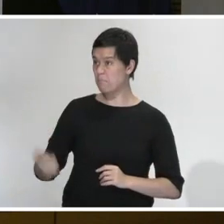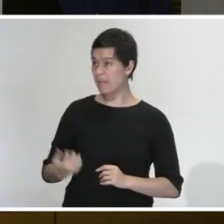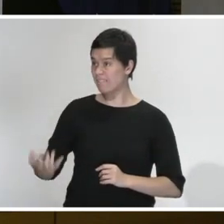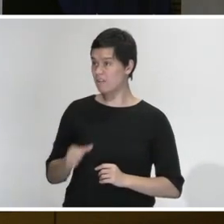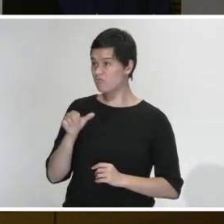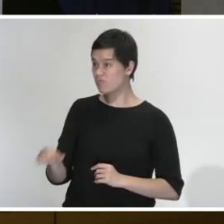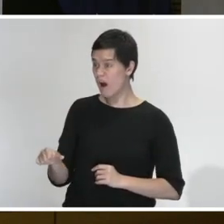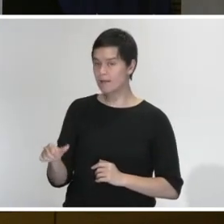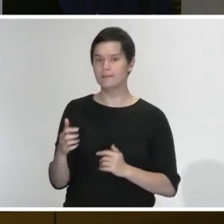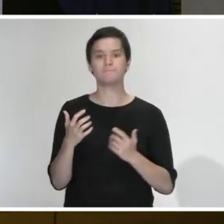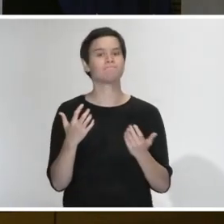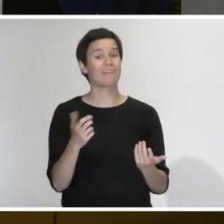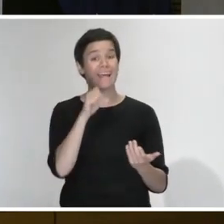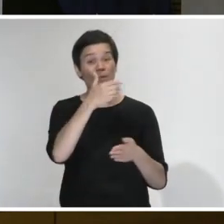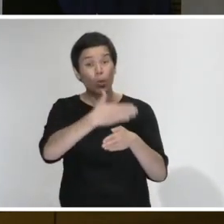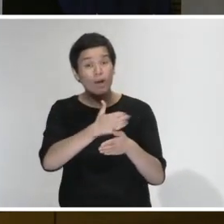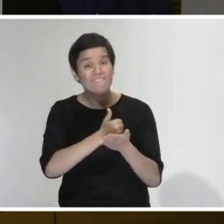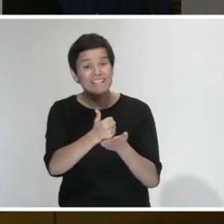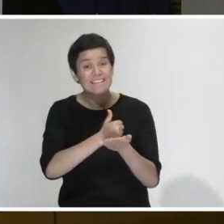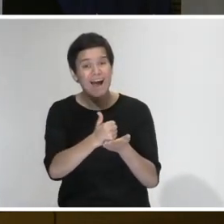have the same eligibility if they're on a work visa.